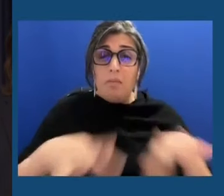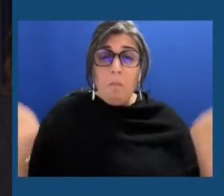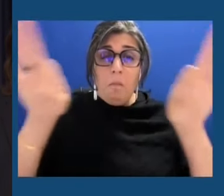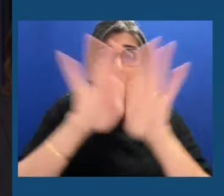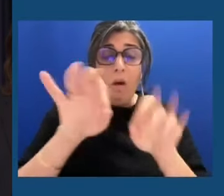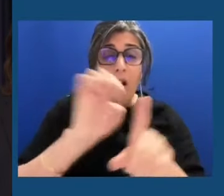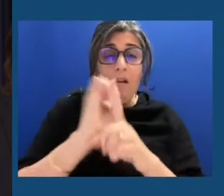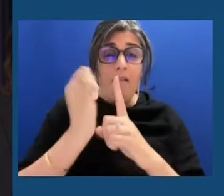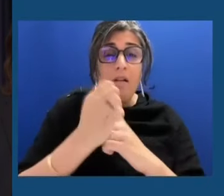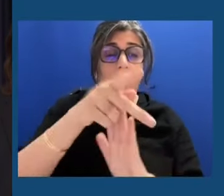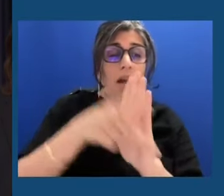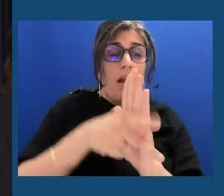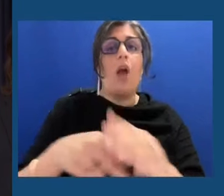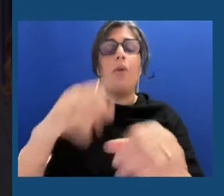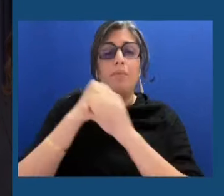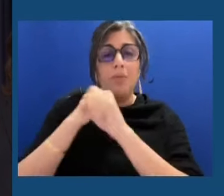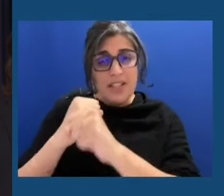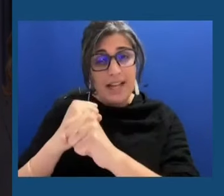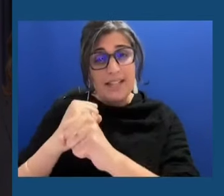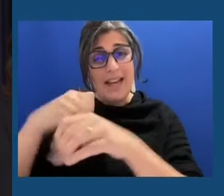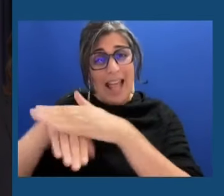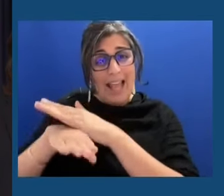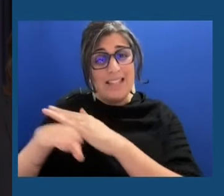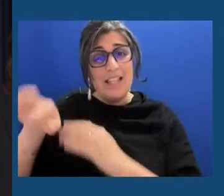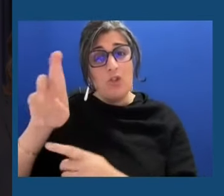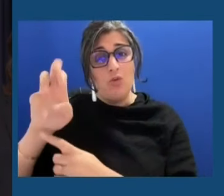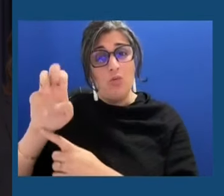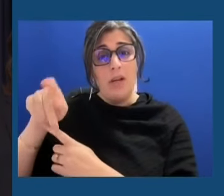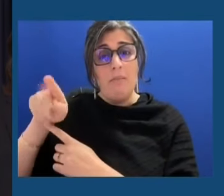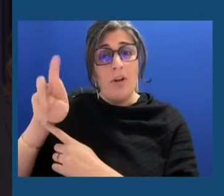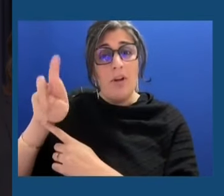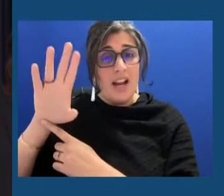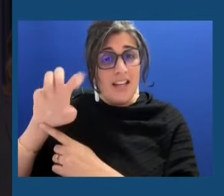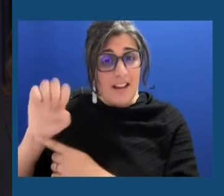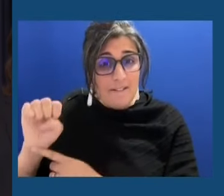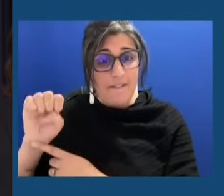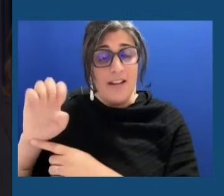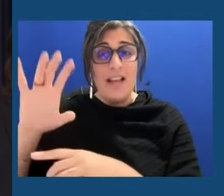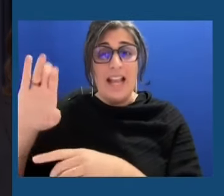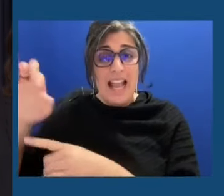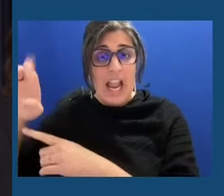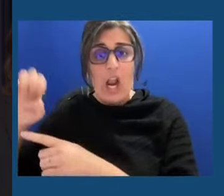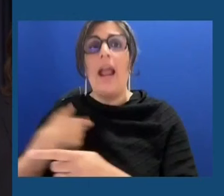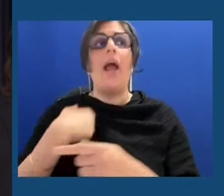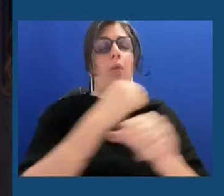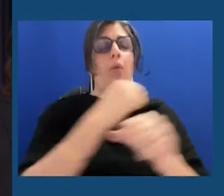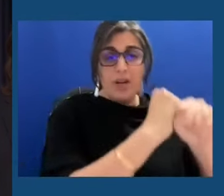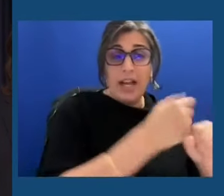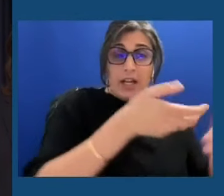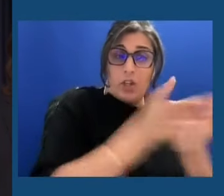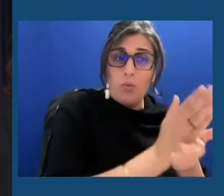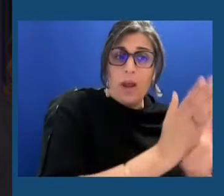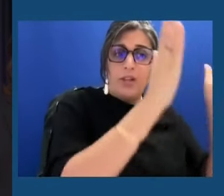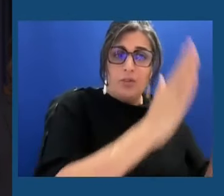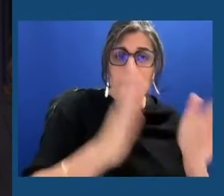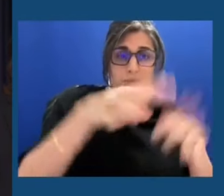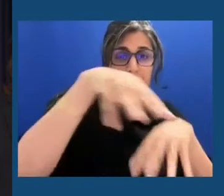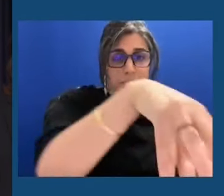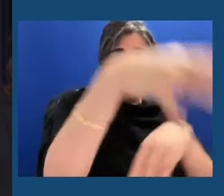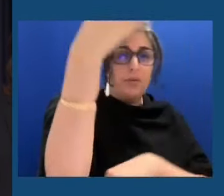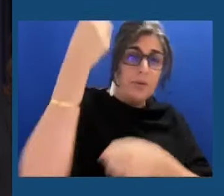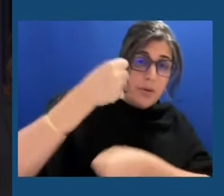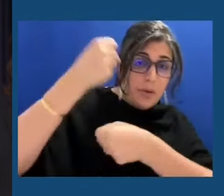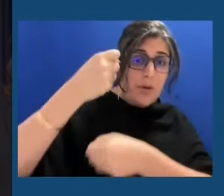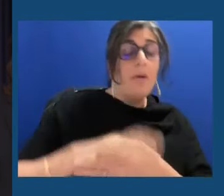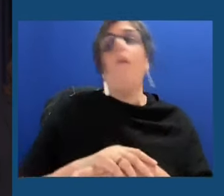access to reproductive care and we protected the right to organize. We worked around the clock to defend